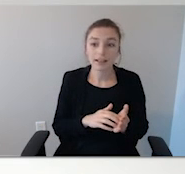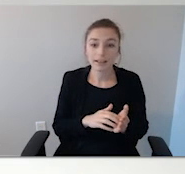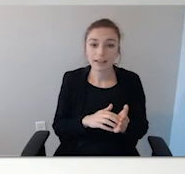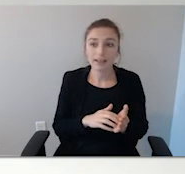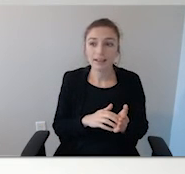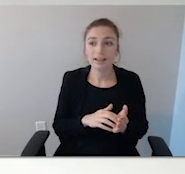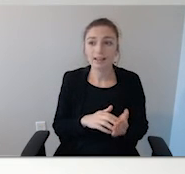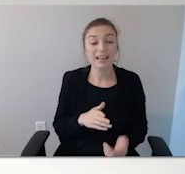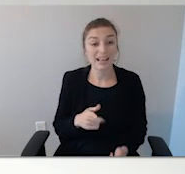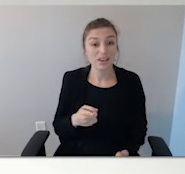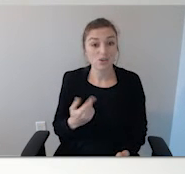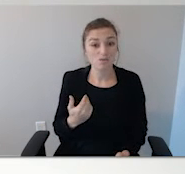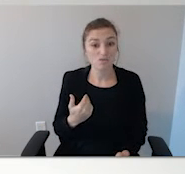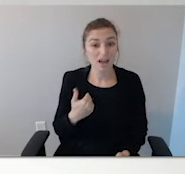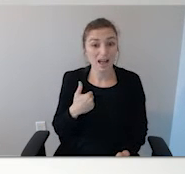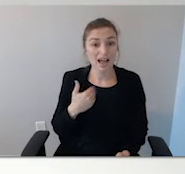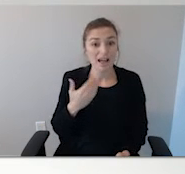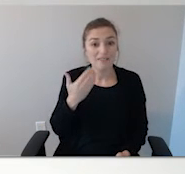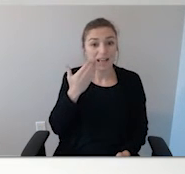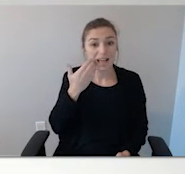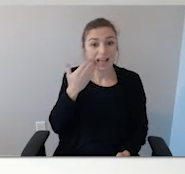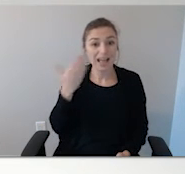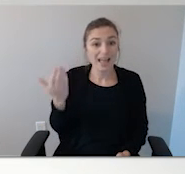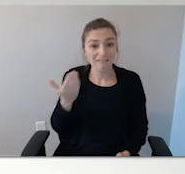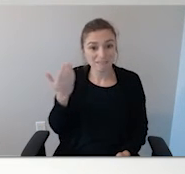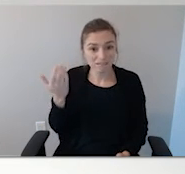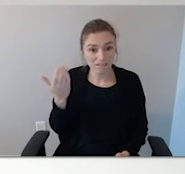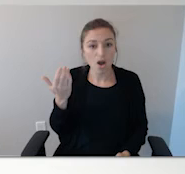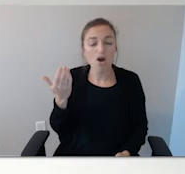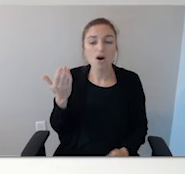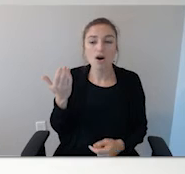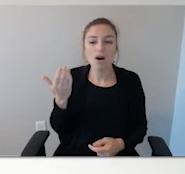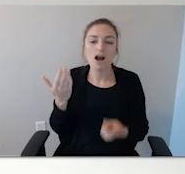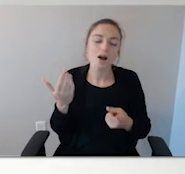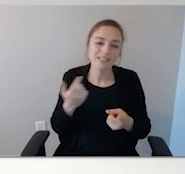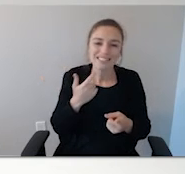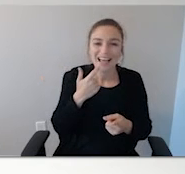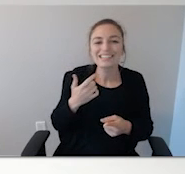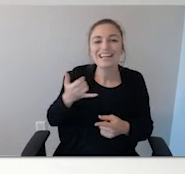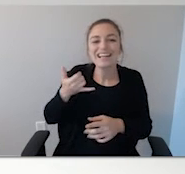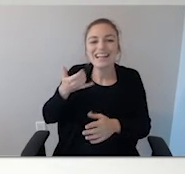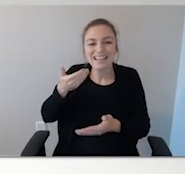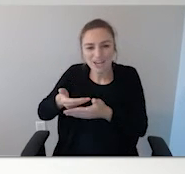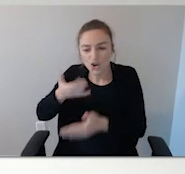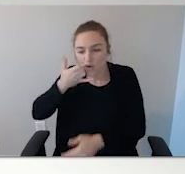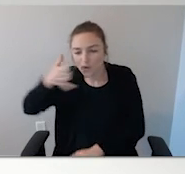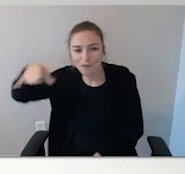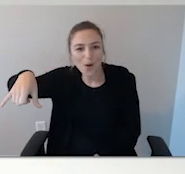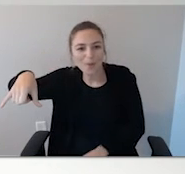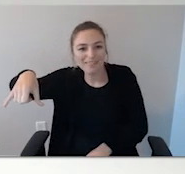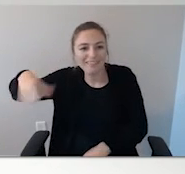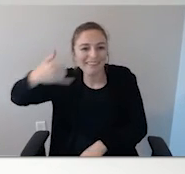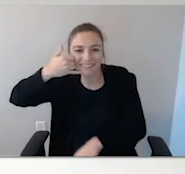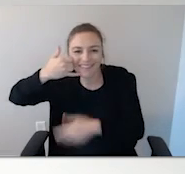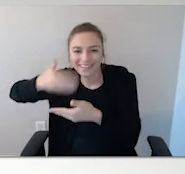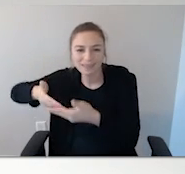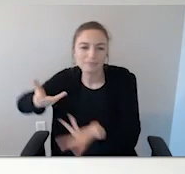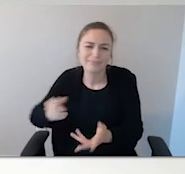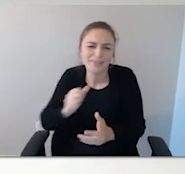who has a phone anymore that is stationary? We all have cell phones pretty much. So the refrigerator, those sorts of places.